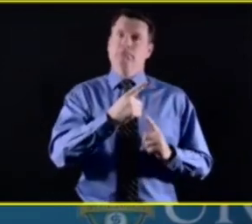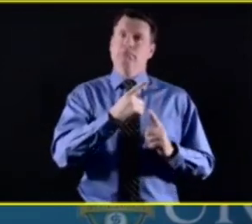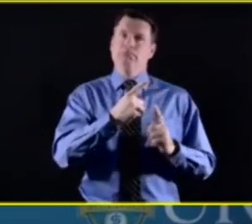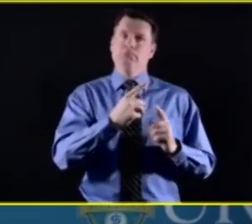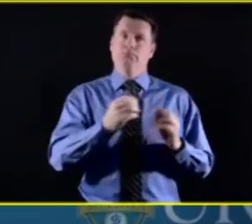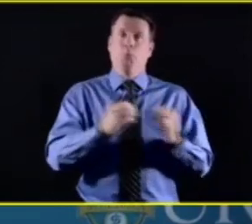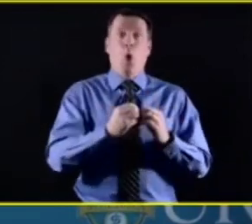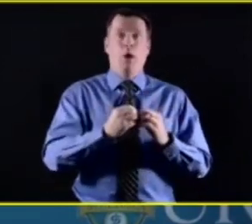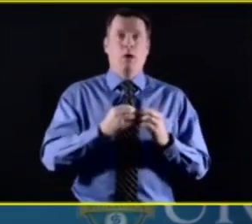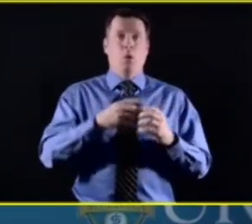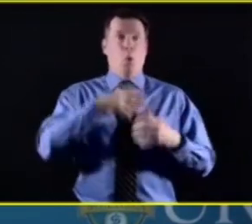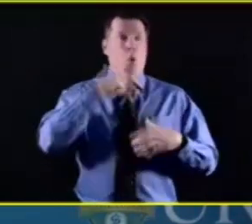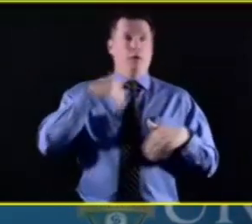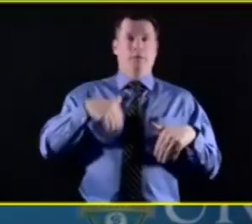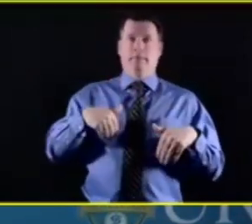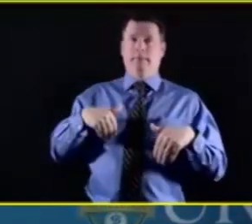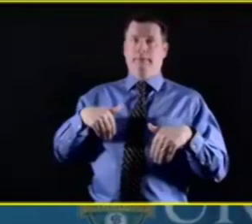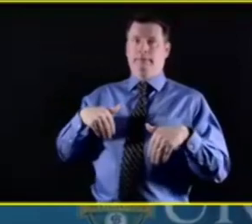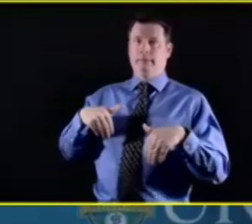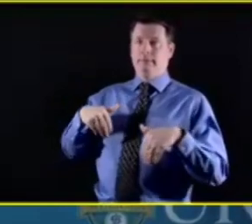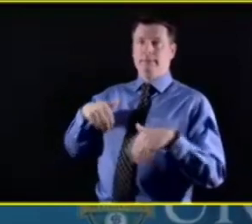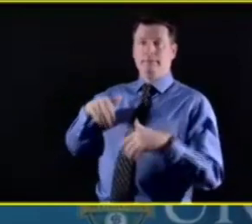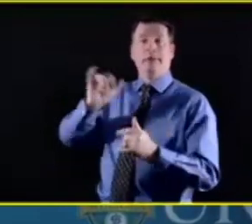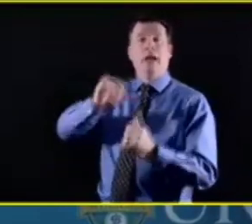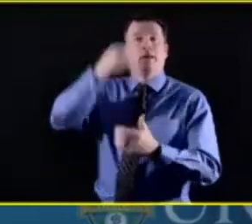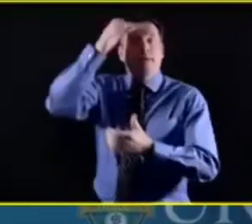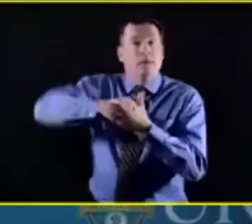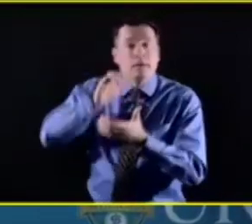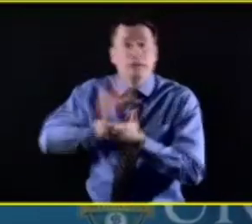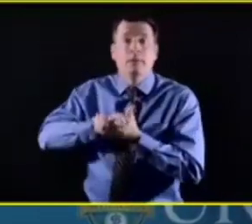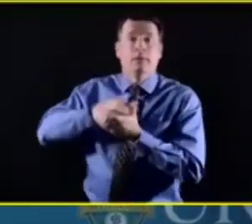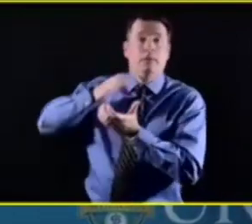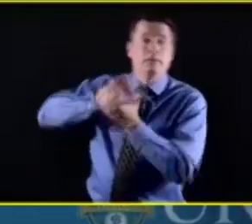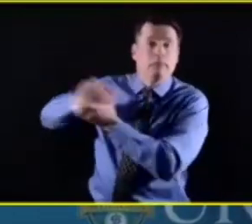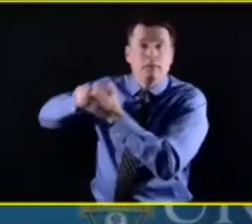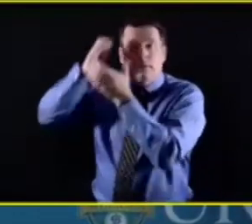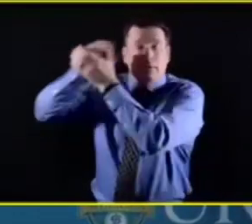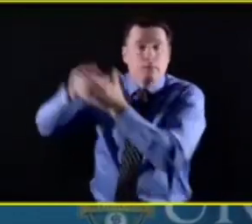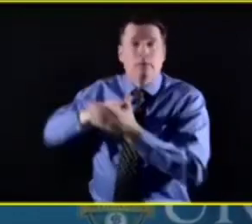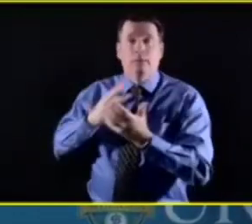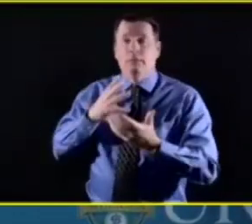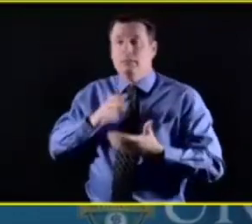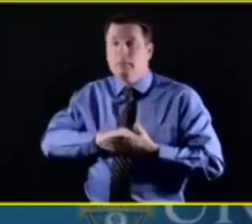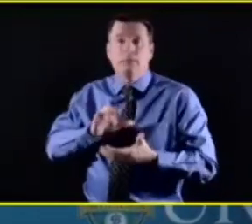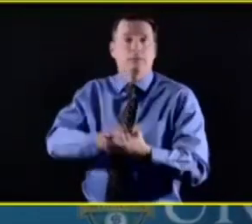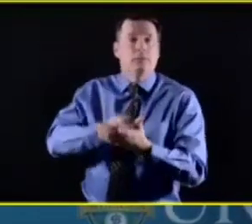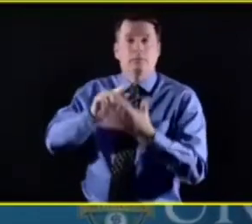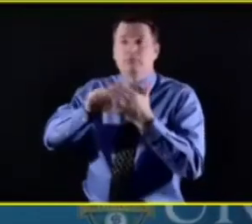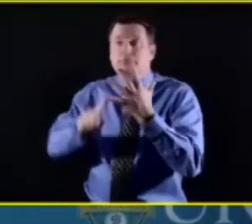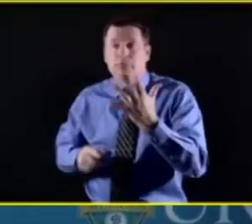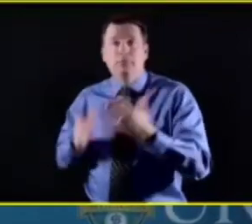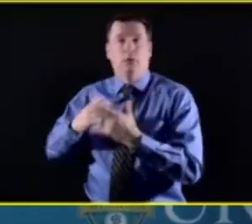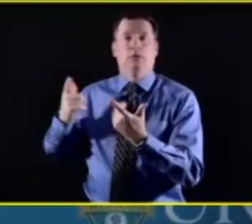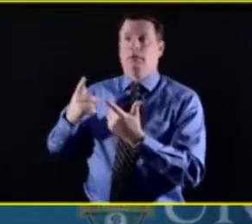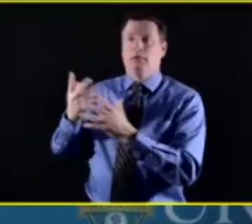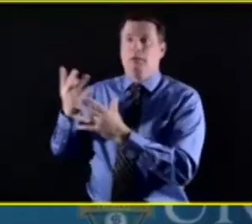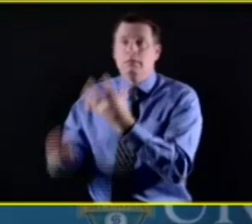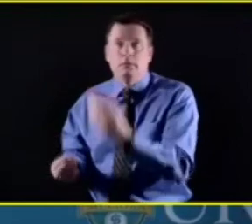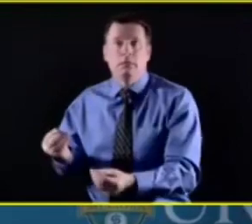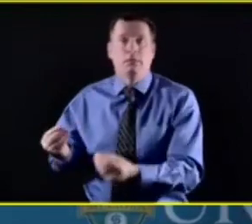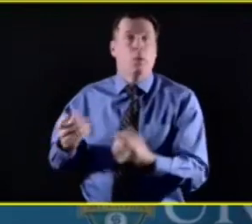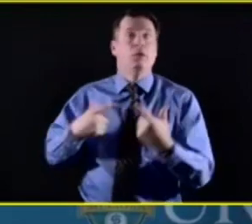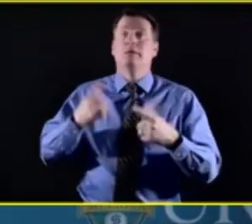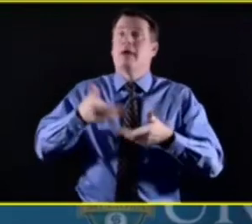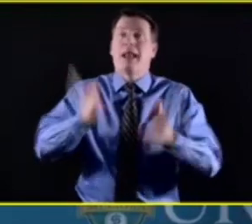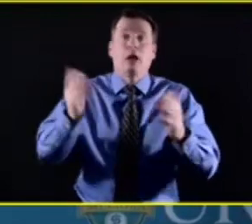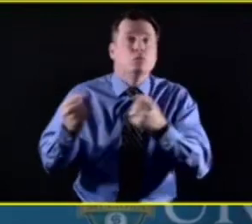and functional impairments that may isolate them in their home if they can no longer drive and no longer working, these